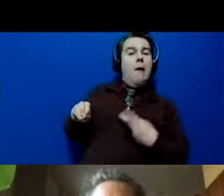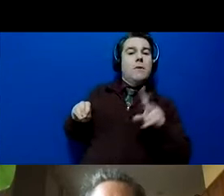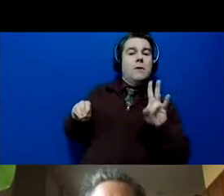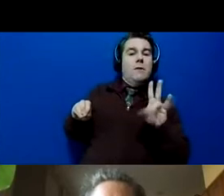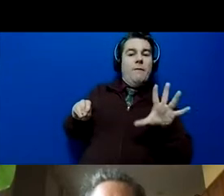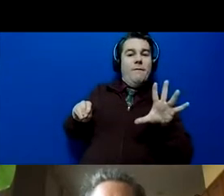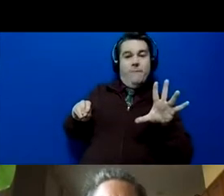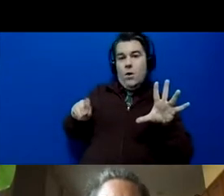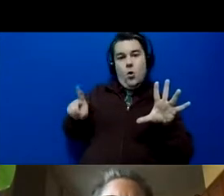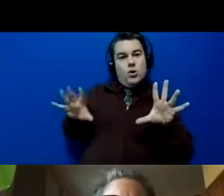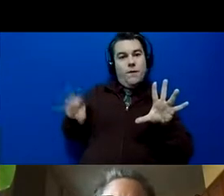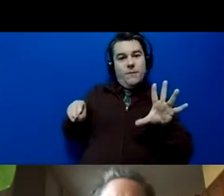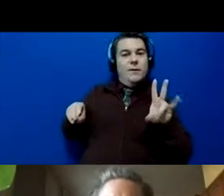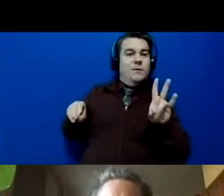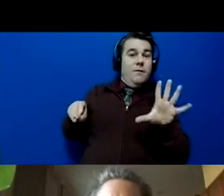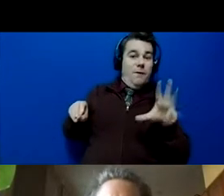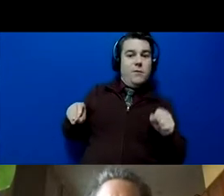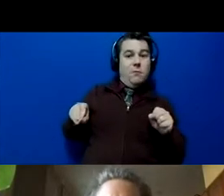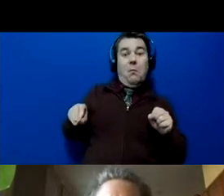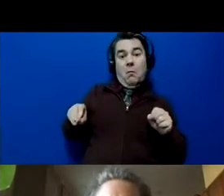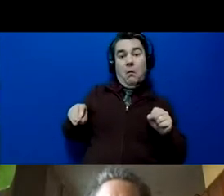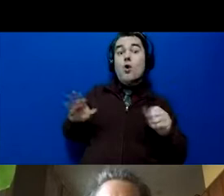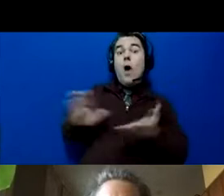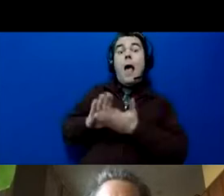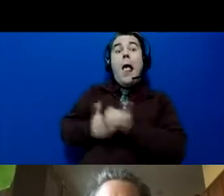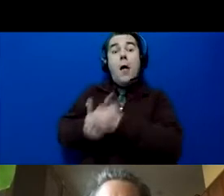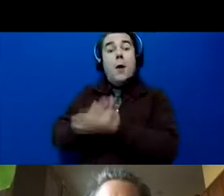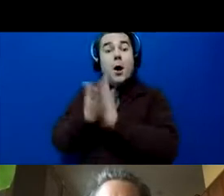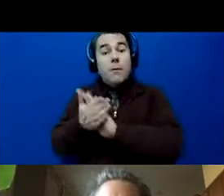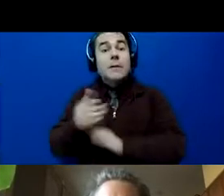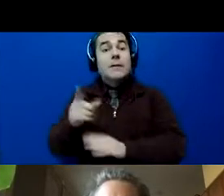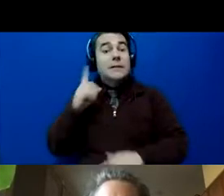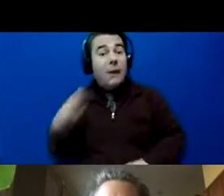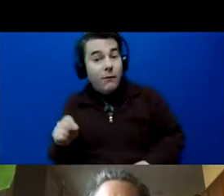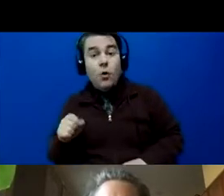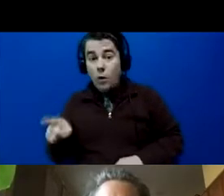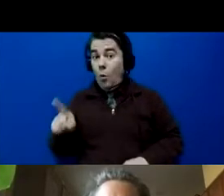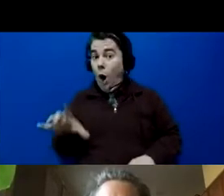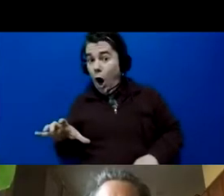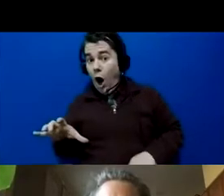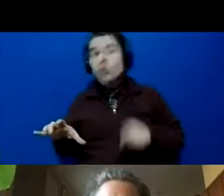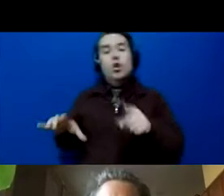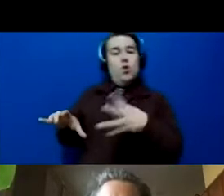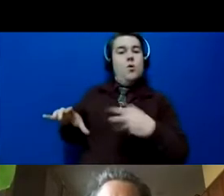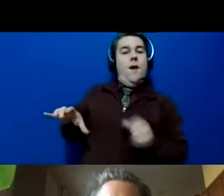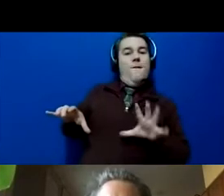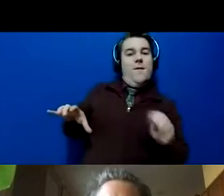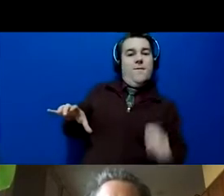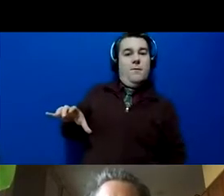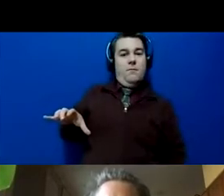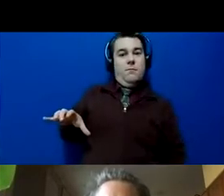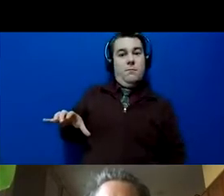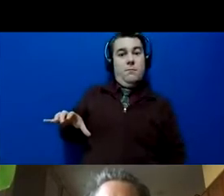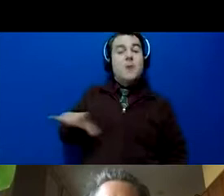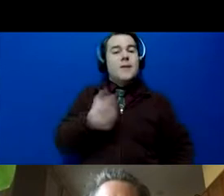So if you help somebody go silver, they get $100 and you get 50. They're saying, hey, we